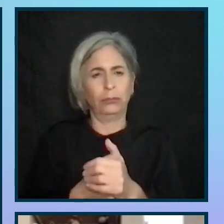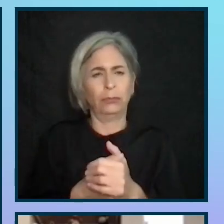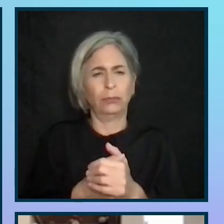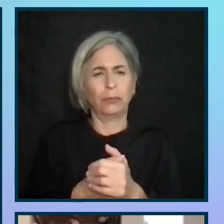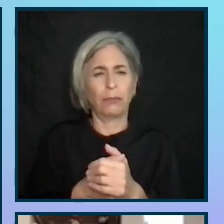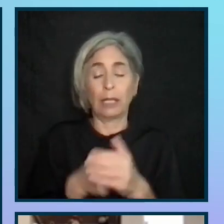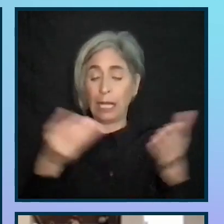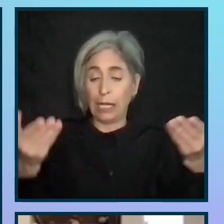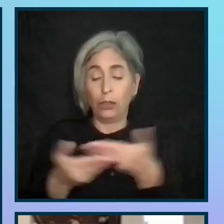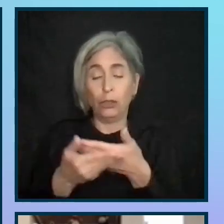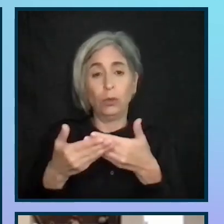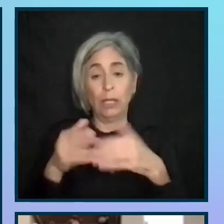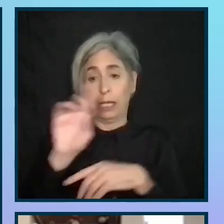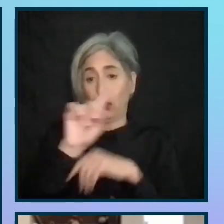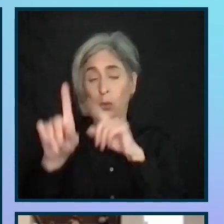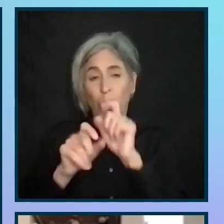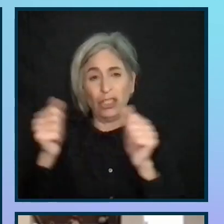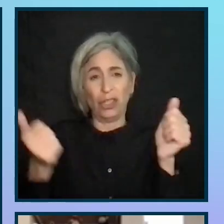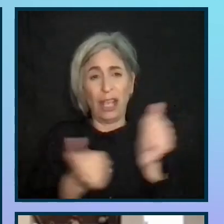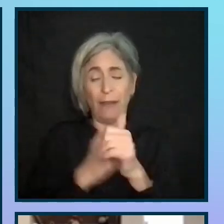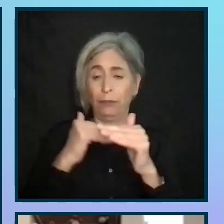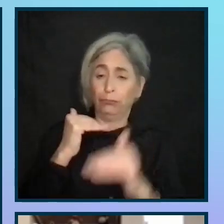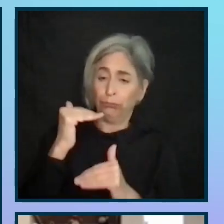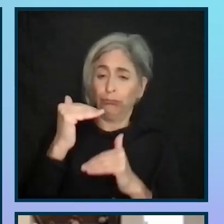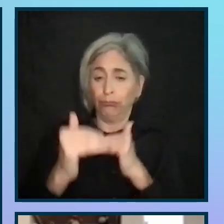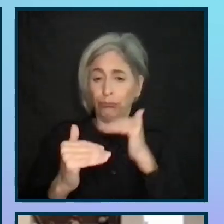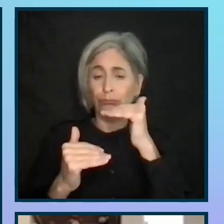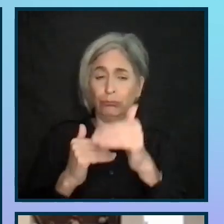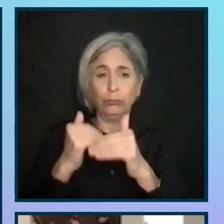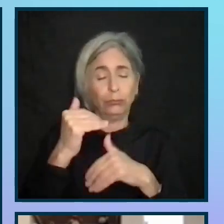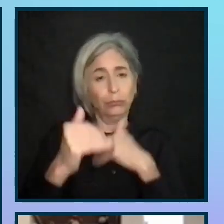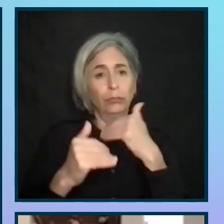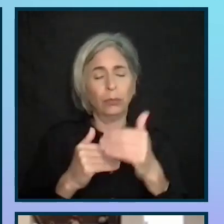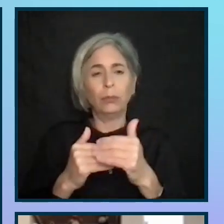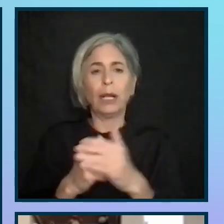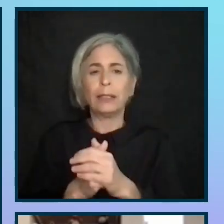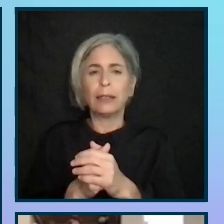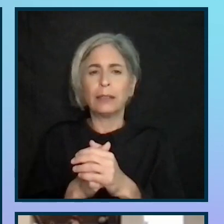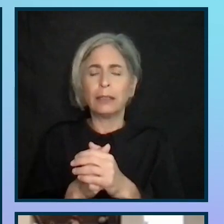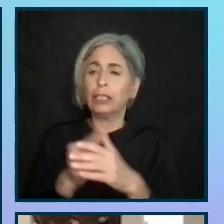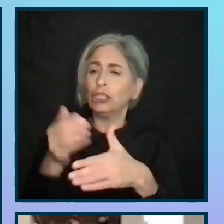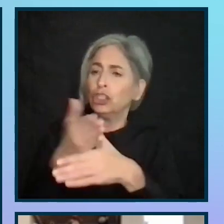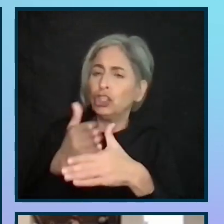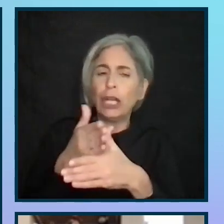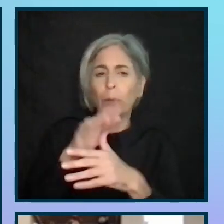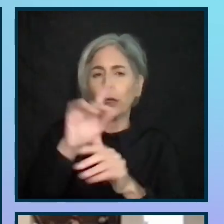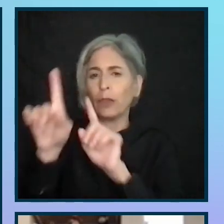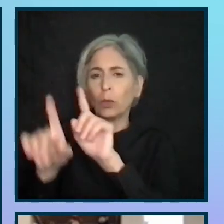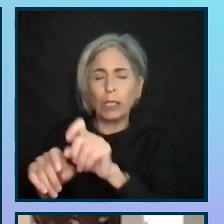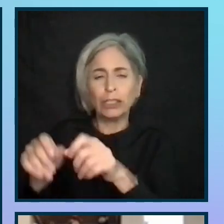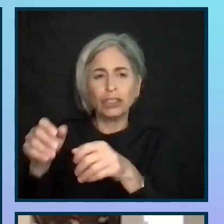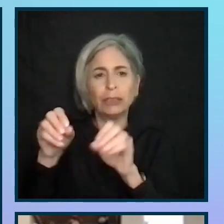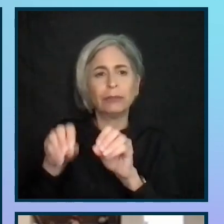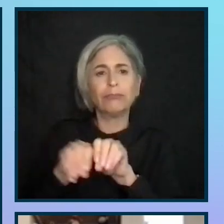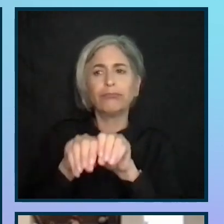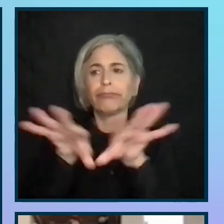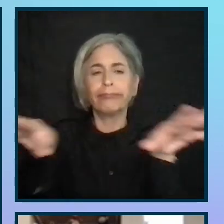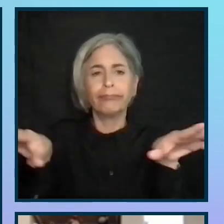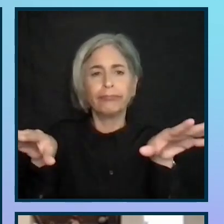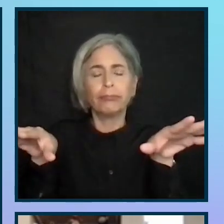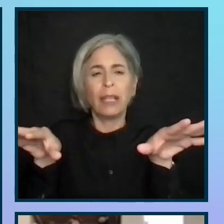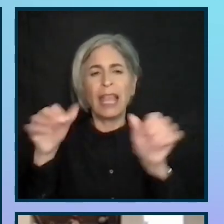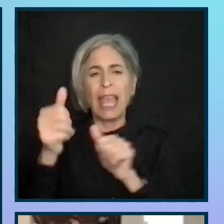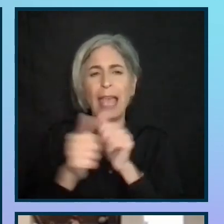basic set of questions to every step of the development process, and by sharing those questions out via a network of people who can each bring their own